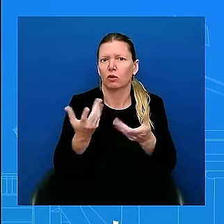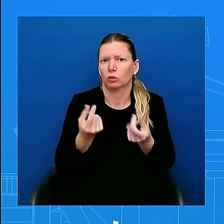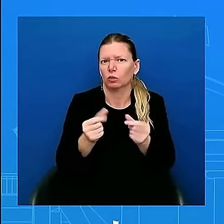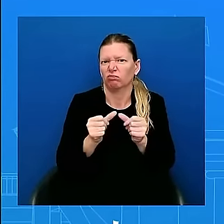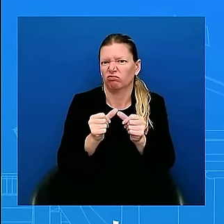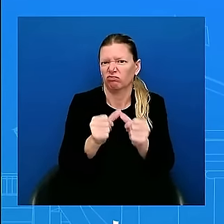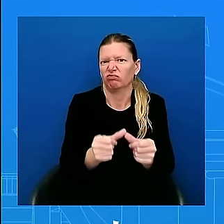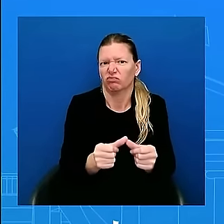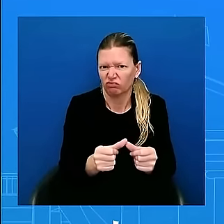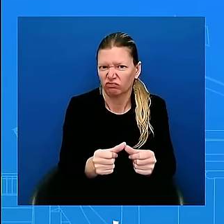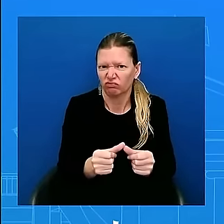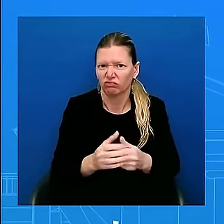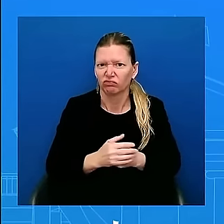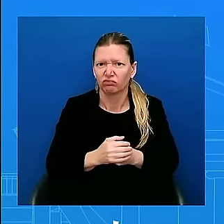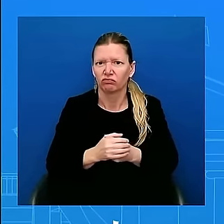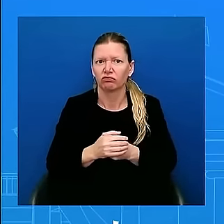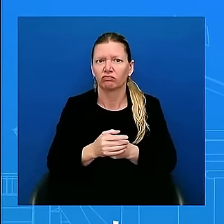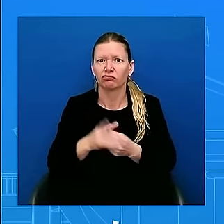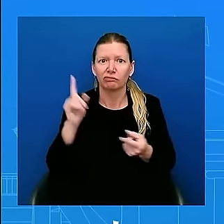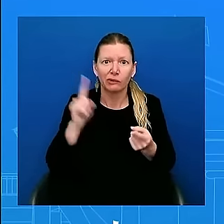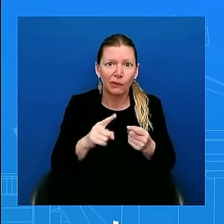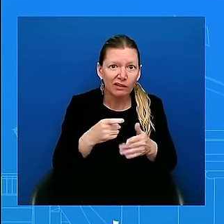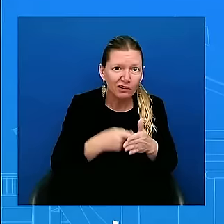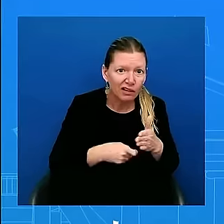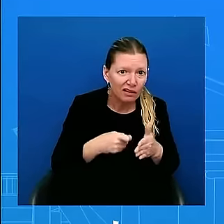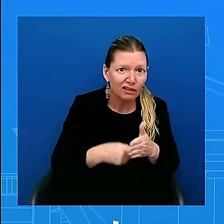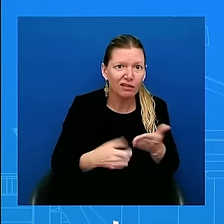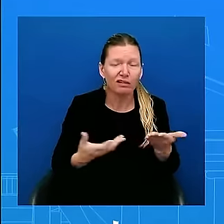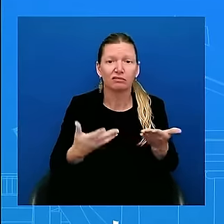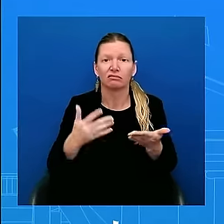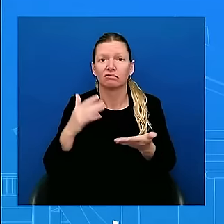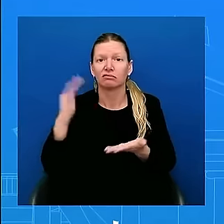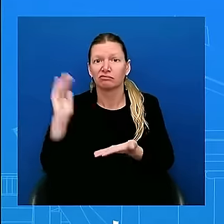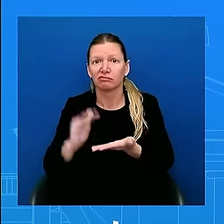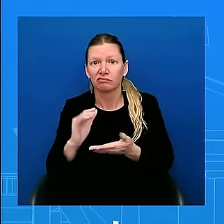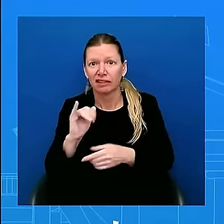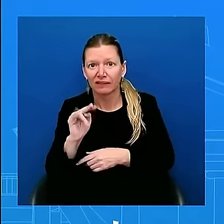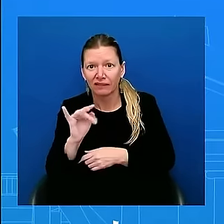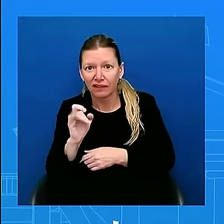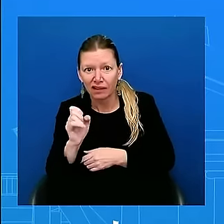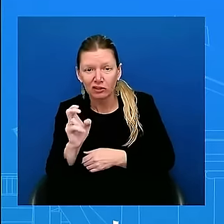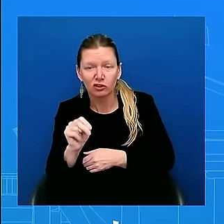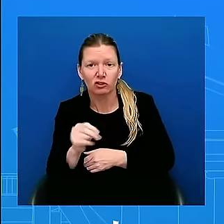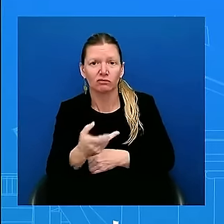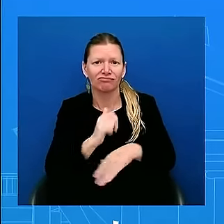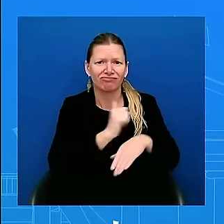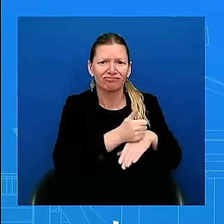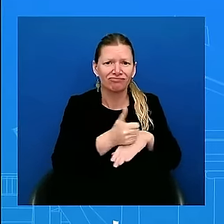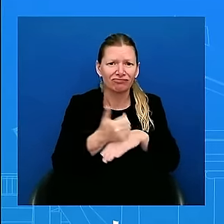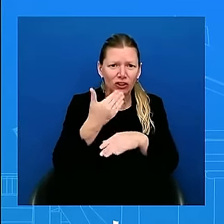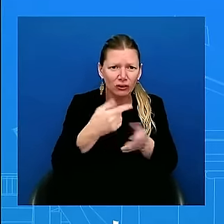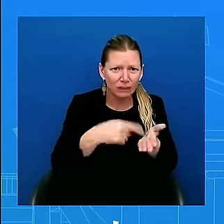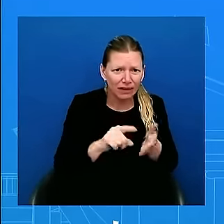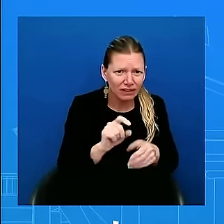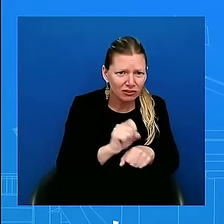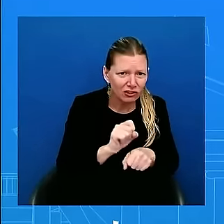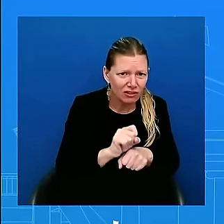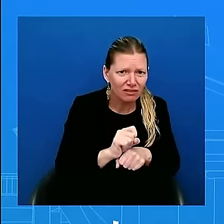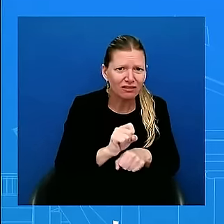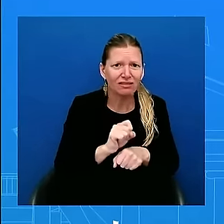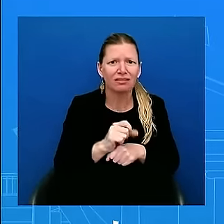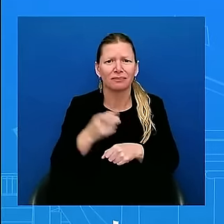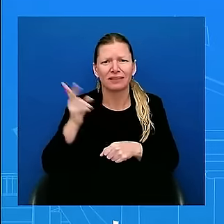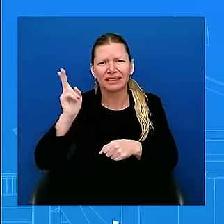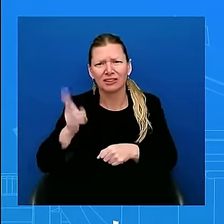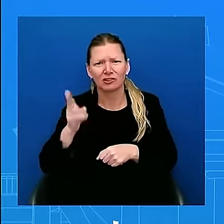that bringing down inflation creating good-paying jobs all of these historic legislation that he was able to get done they still have to be implemented